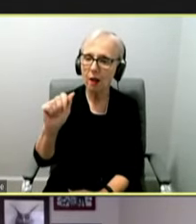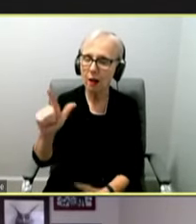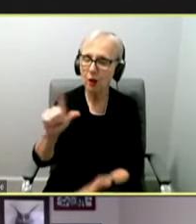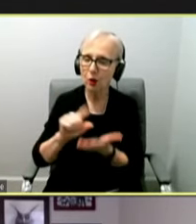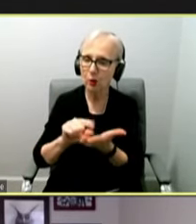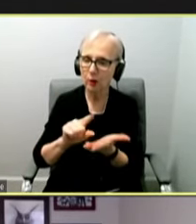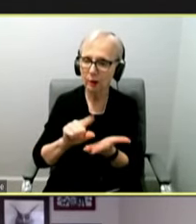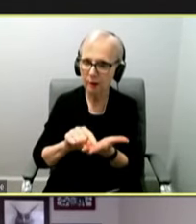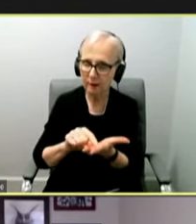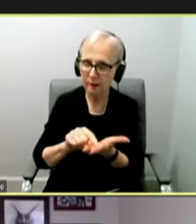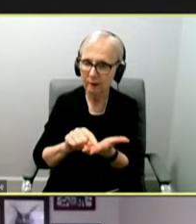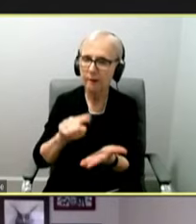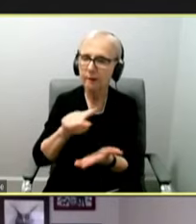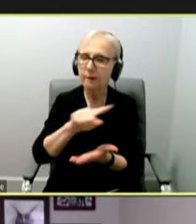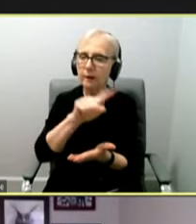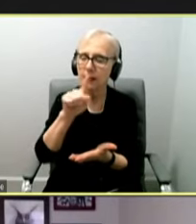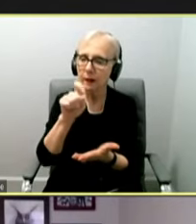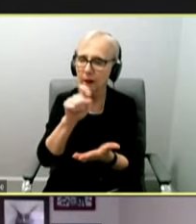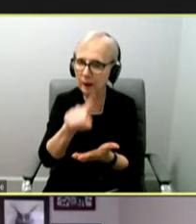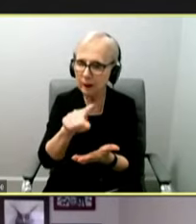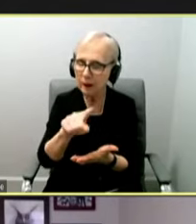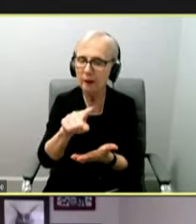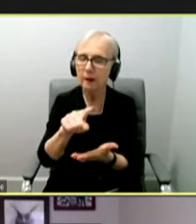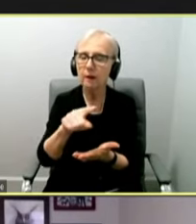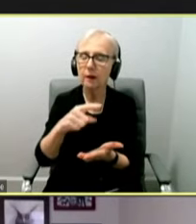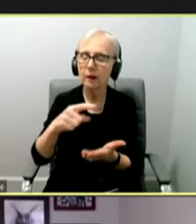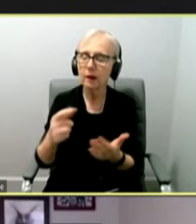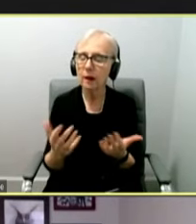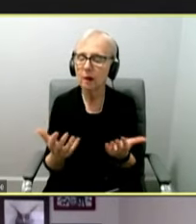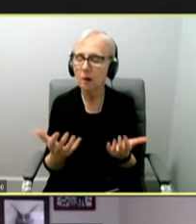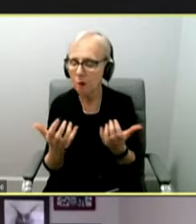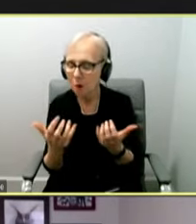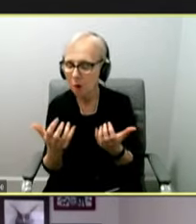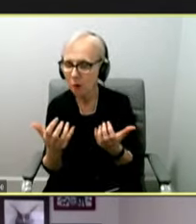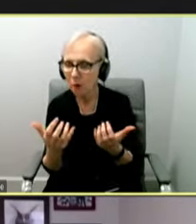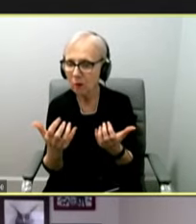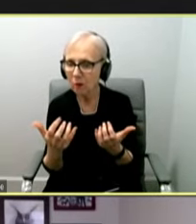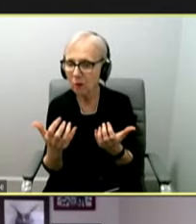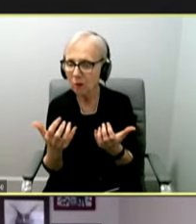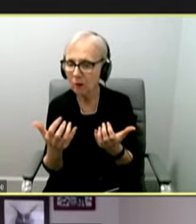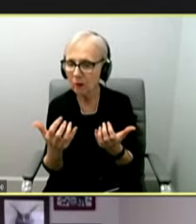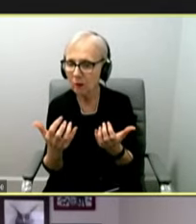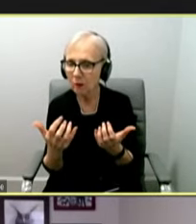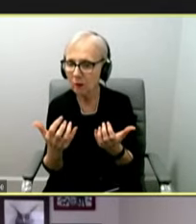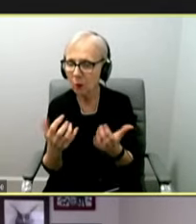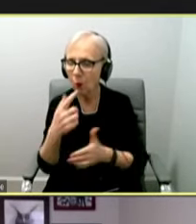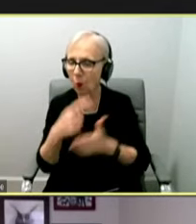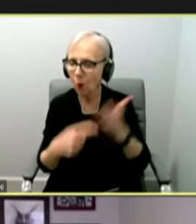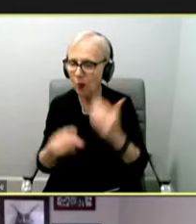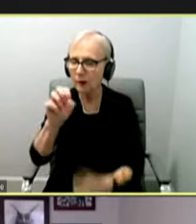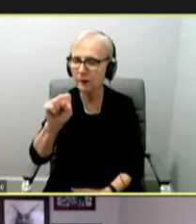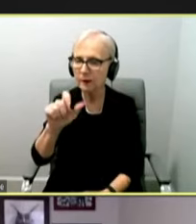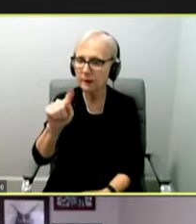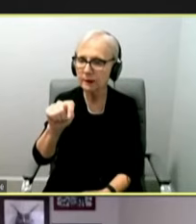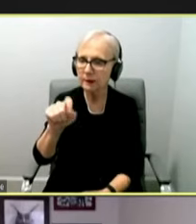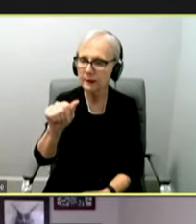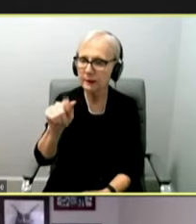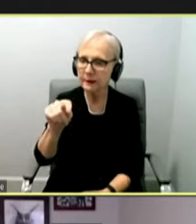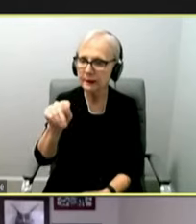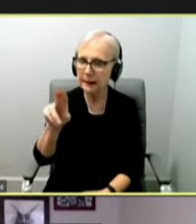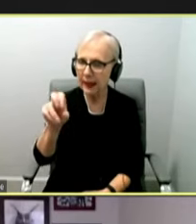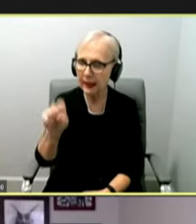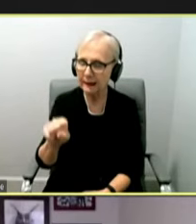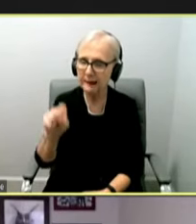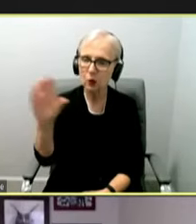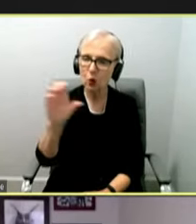is a bit afield of what you've been talking about, but what's the status of the crisis standards of care